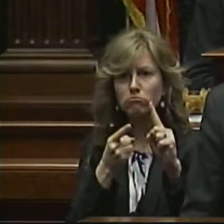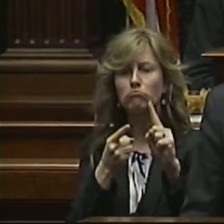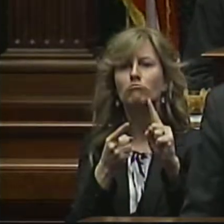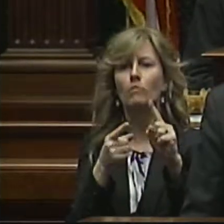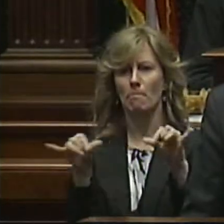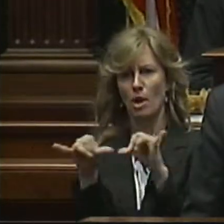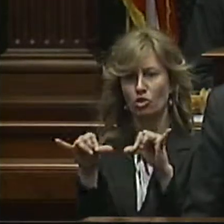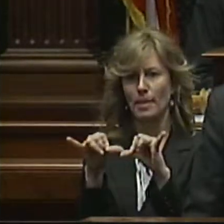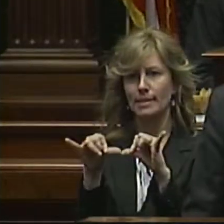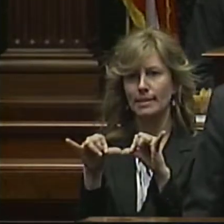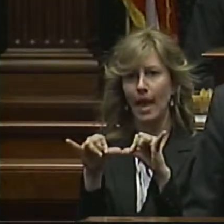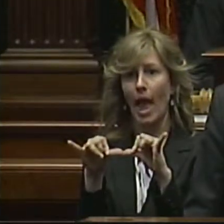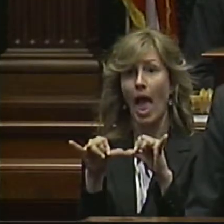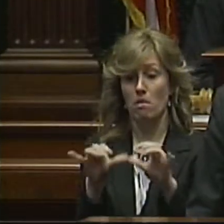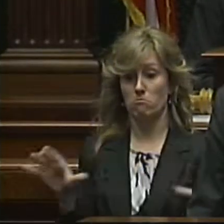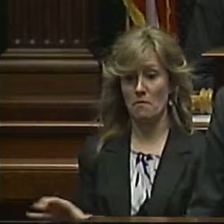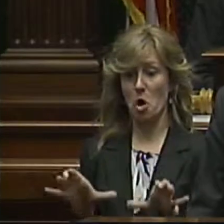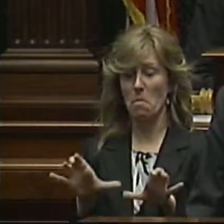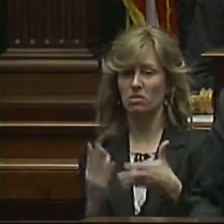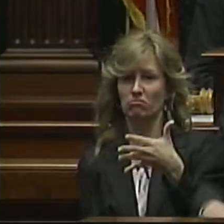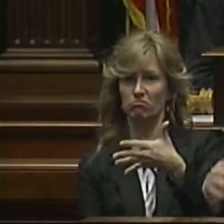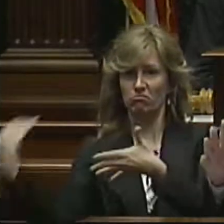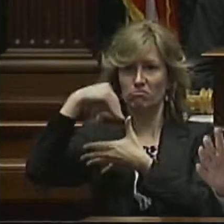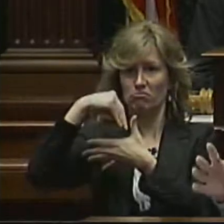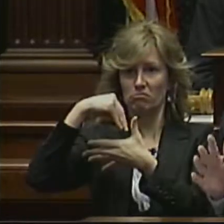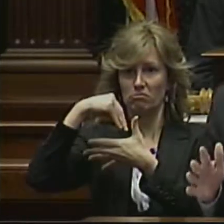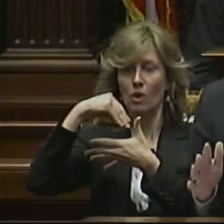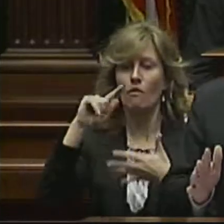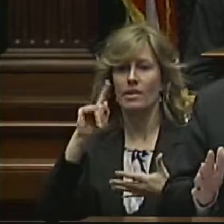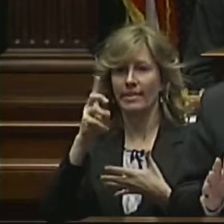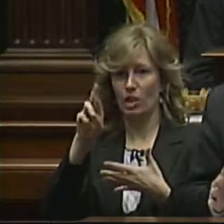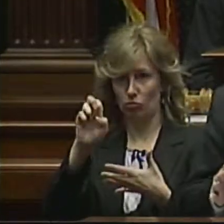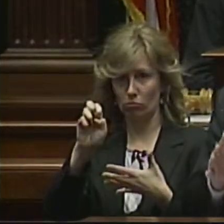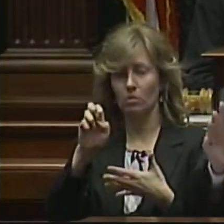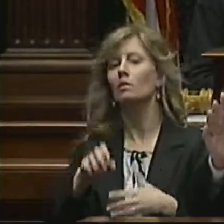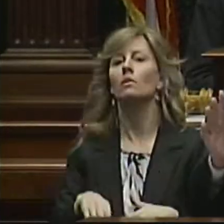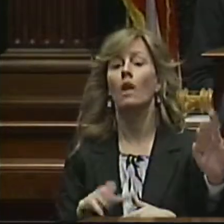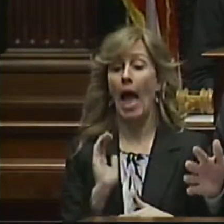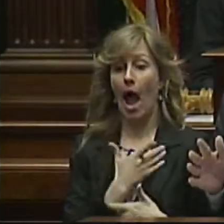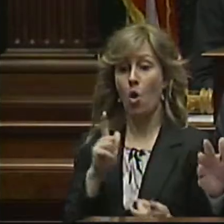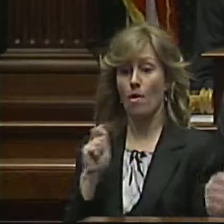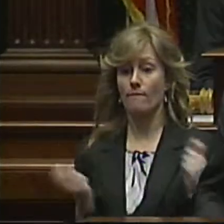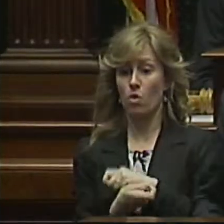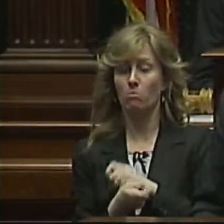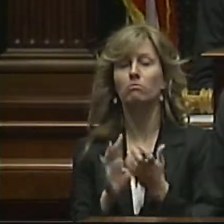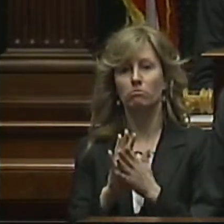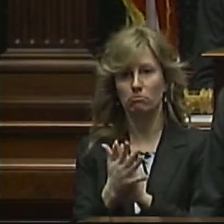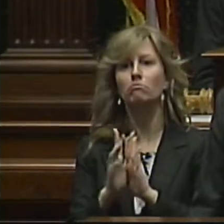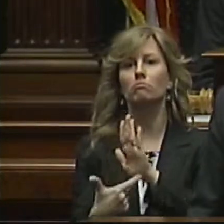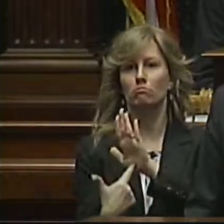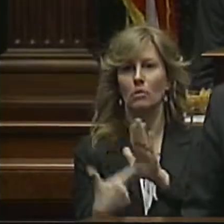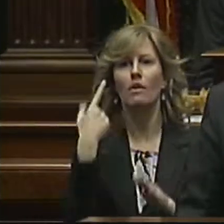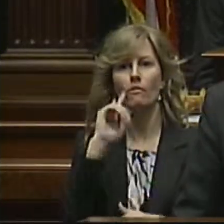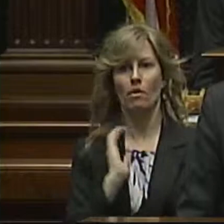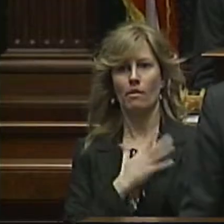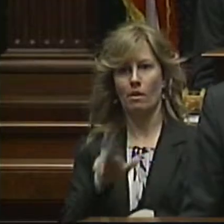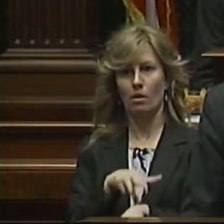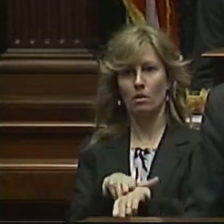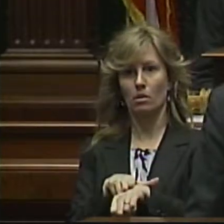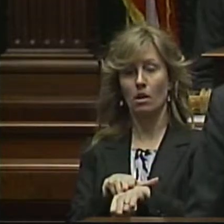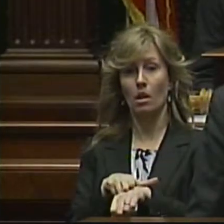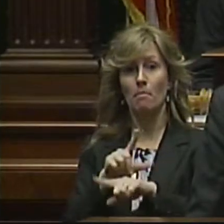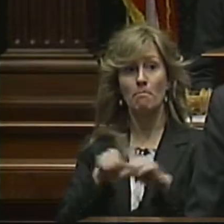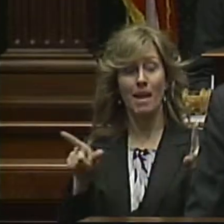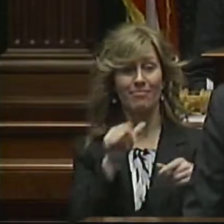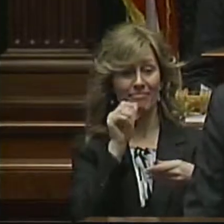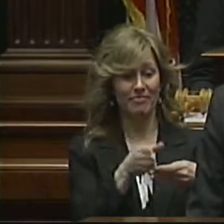is prioritized over tenure. In fact, our reforms have become a model for the nation. But our unfinished